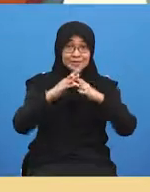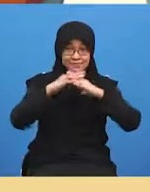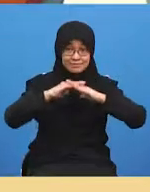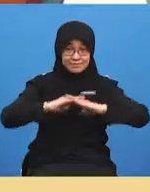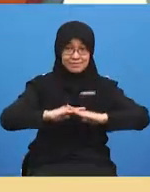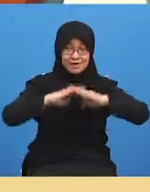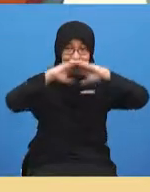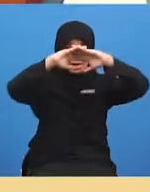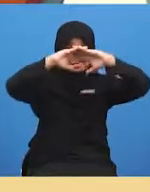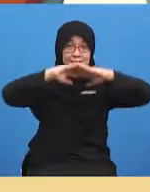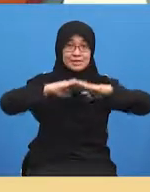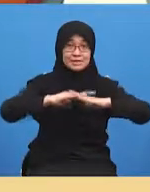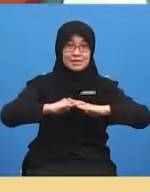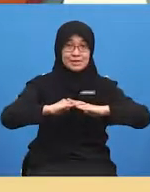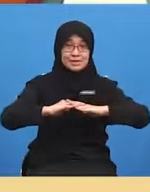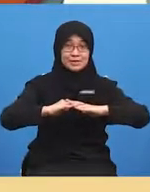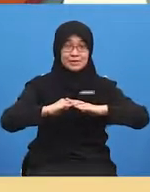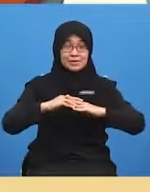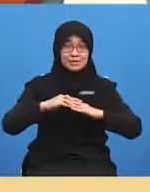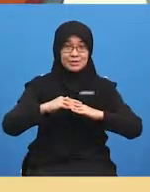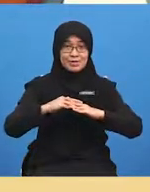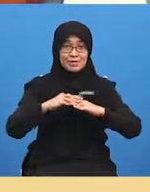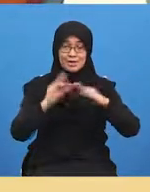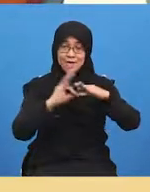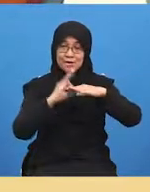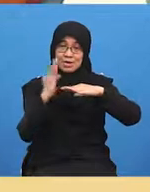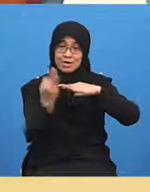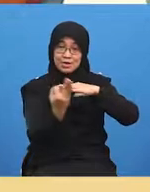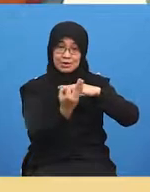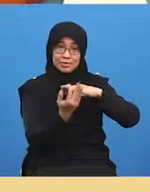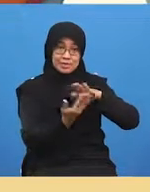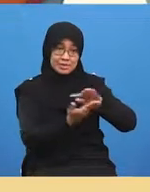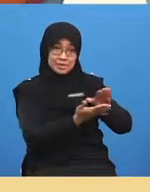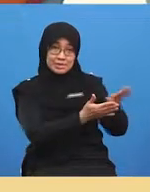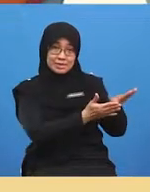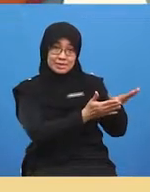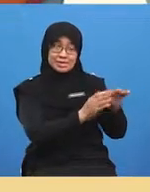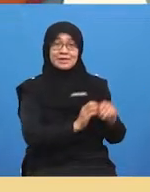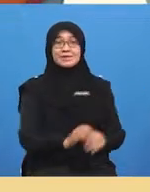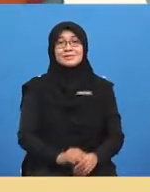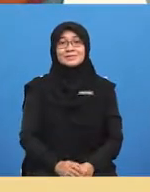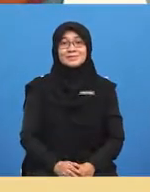and our feet like this with a big smile